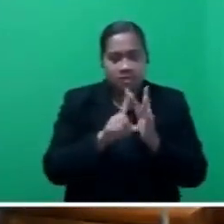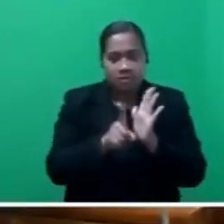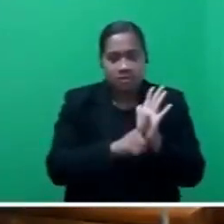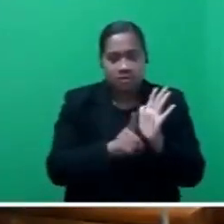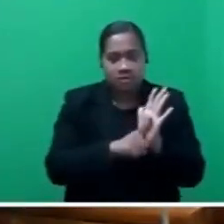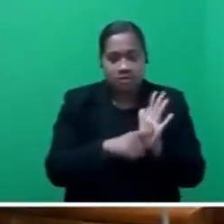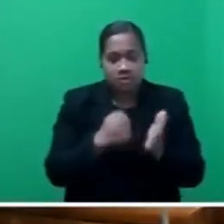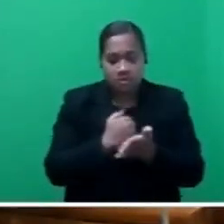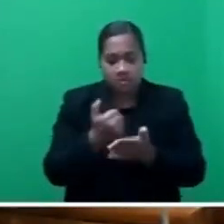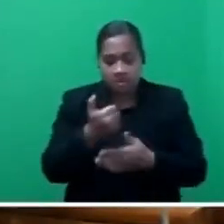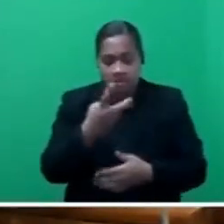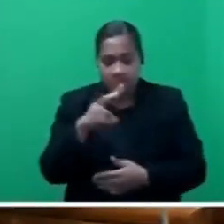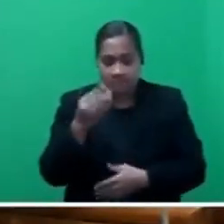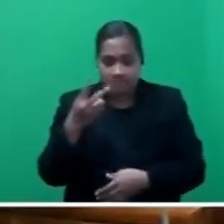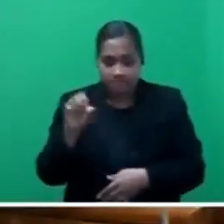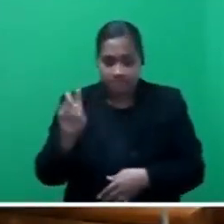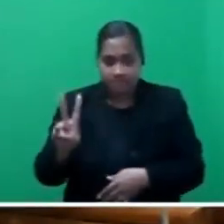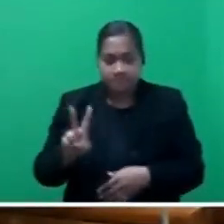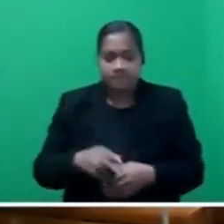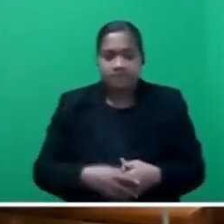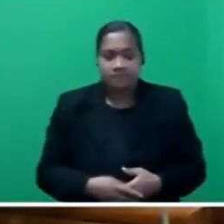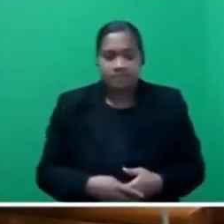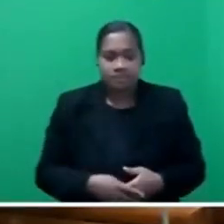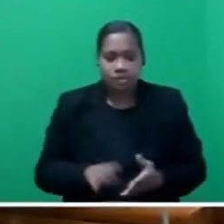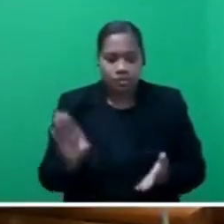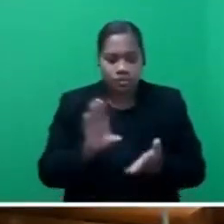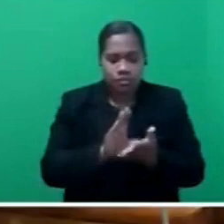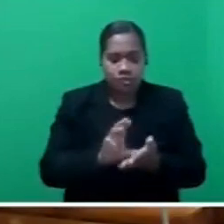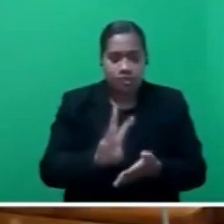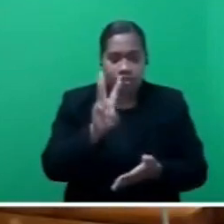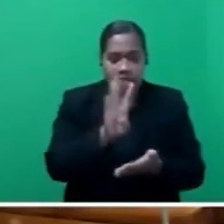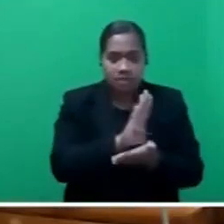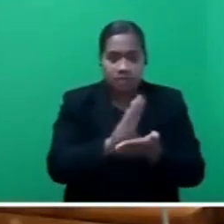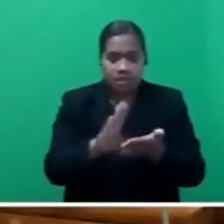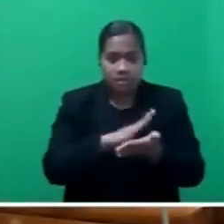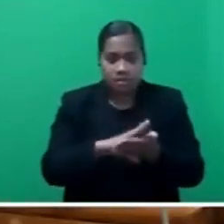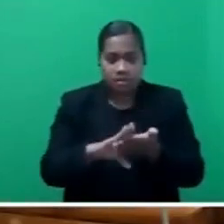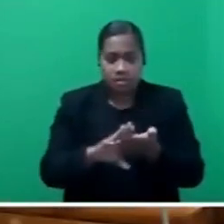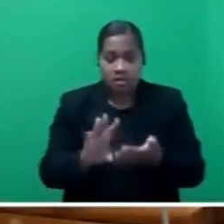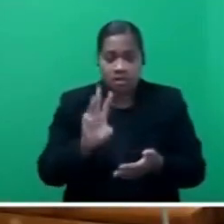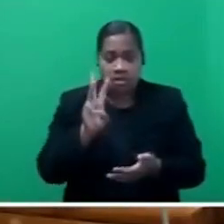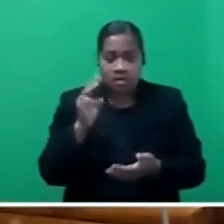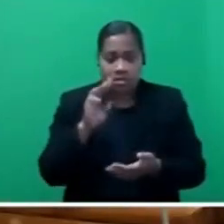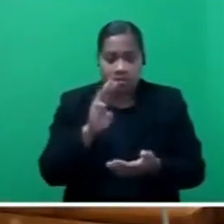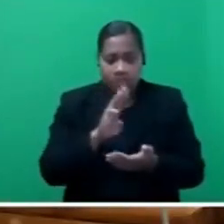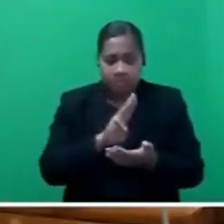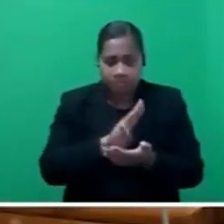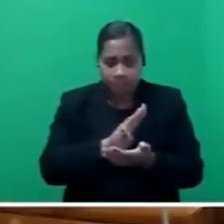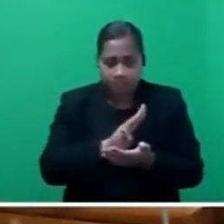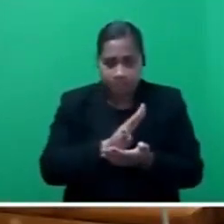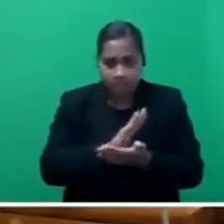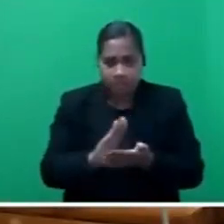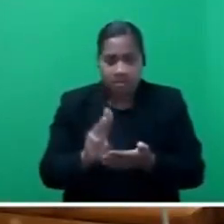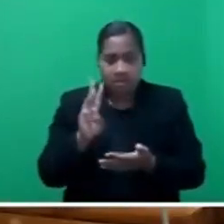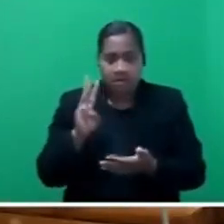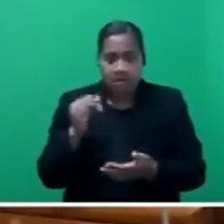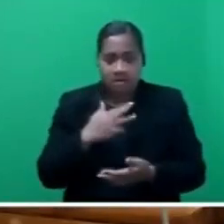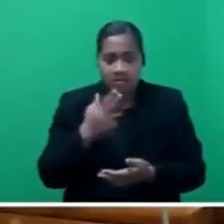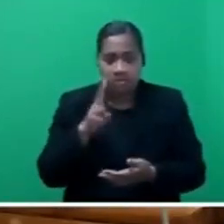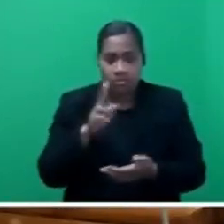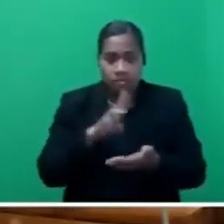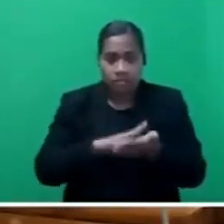which is for an Act to appropriate the sum of $3,302,956